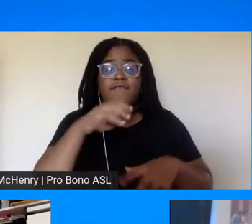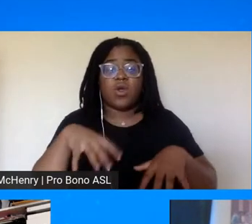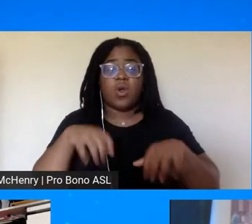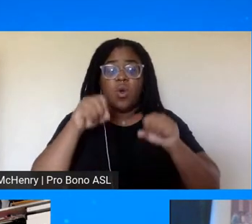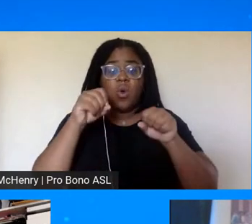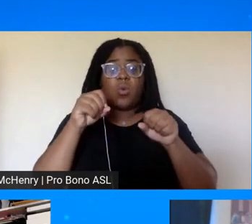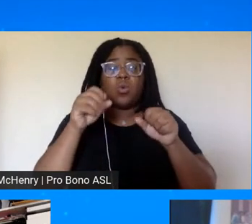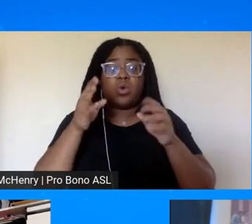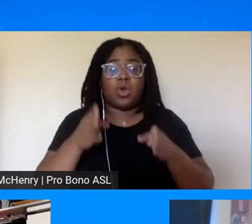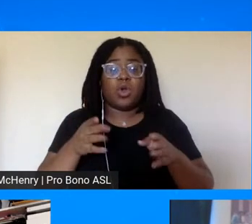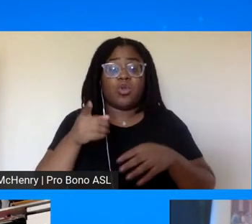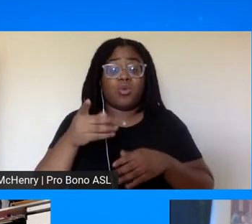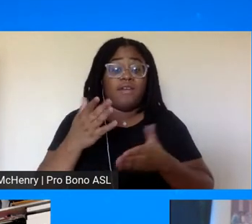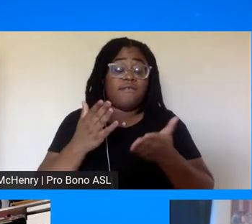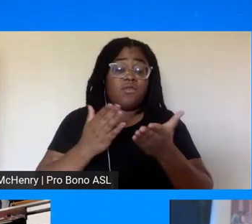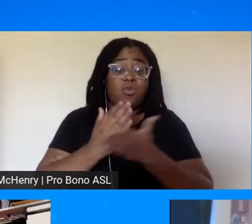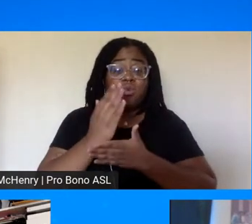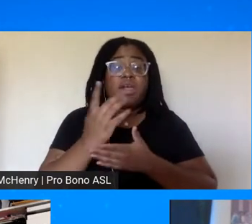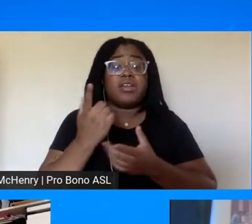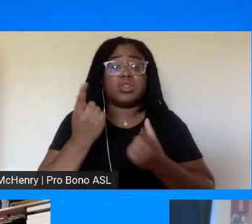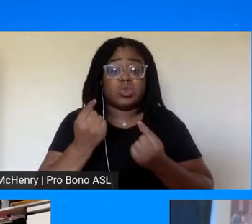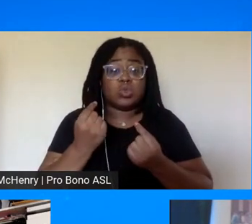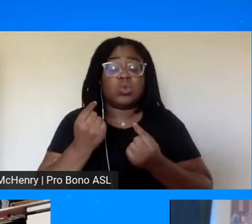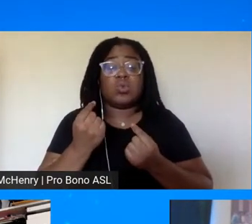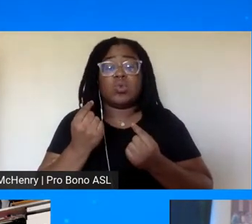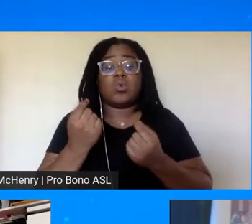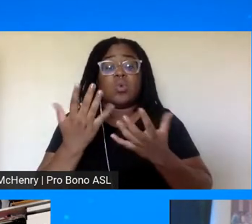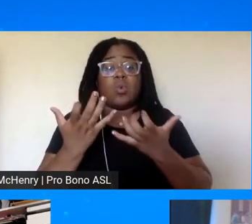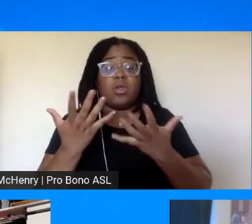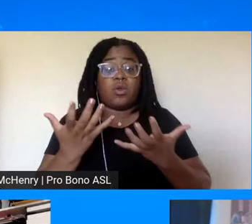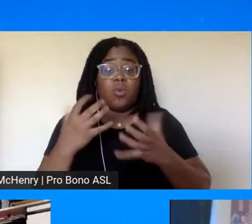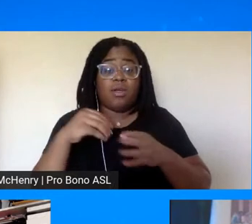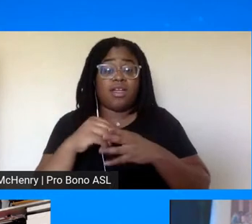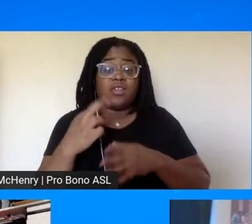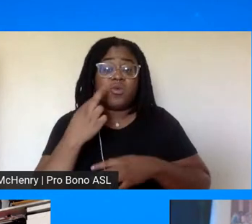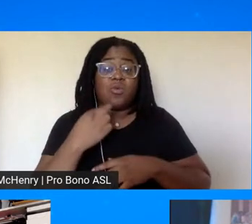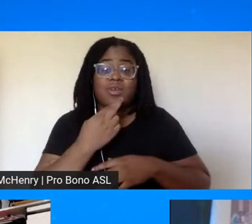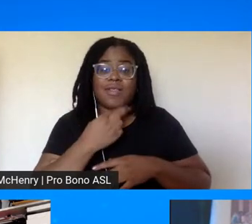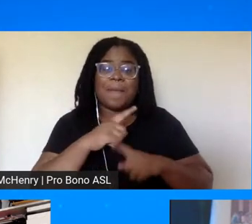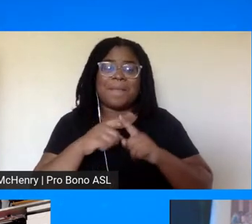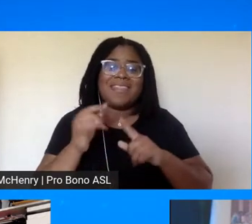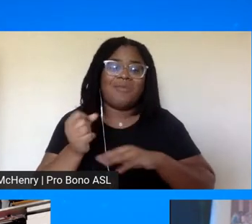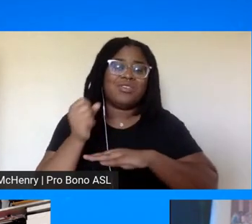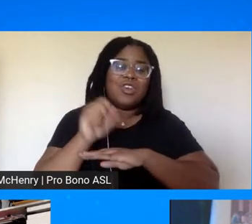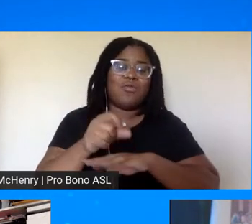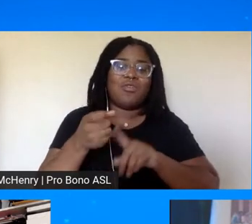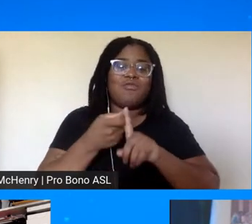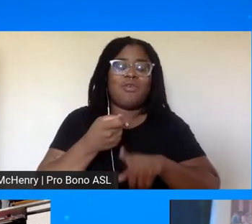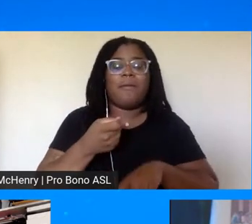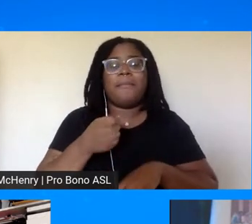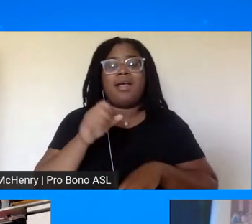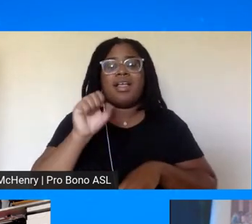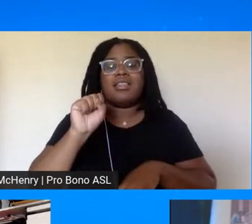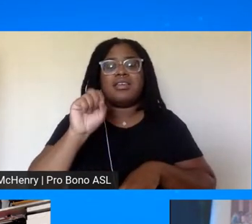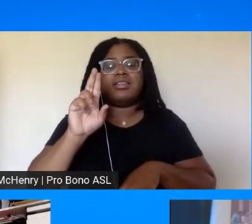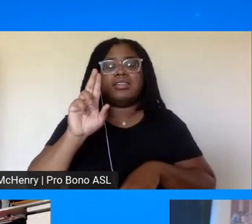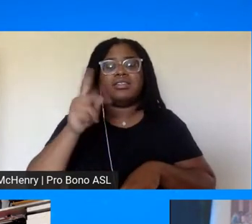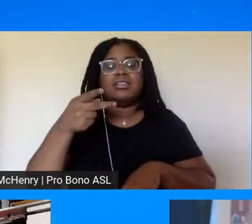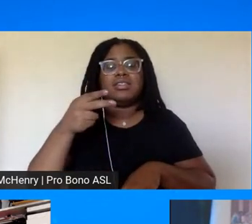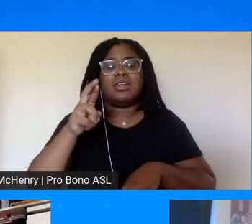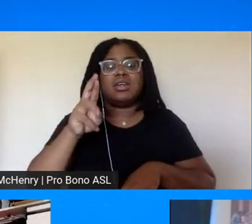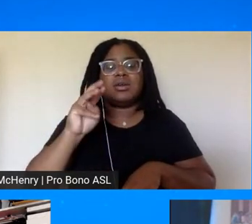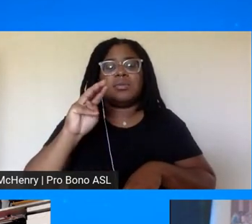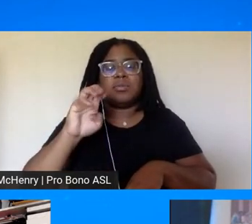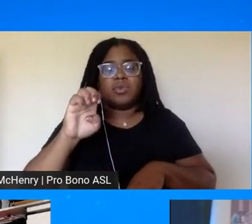uh have and do what you want in your in your restaurant and that was overruled by the supreme court said no you still have to adhere